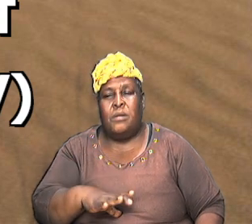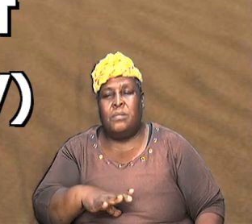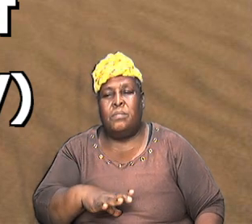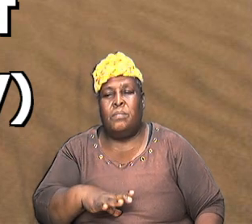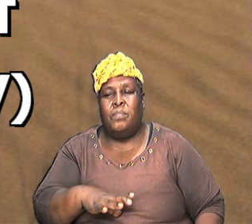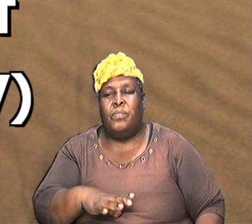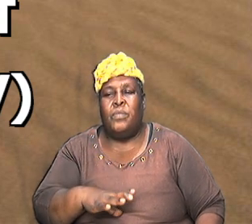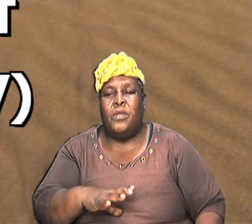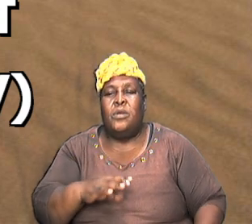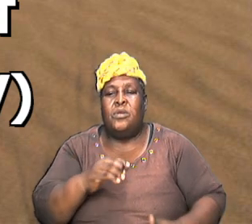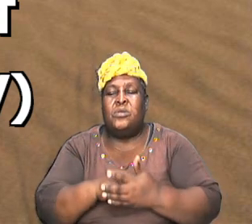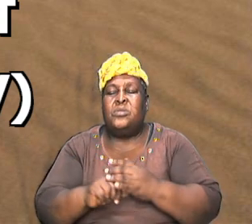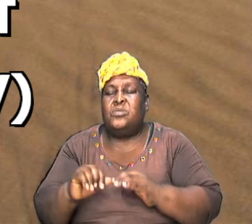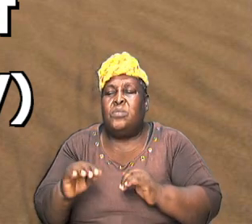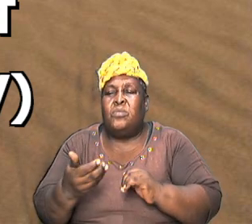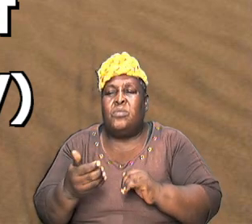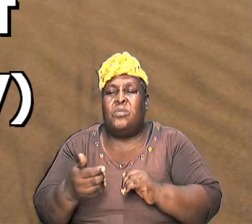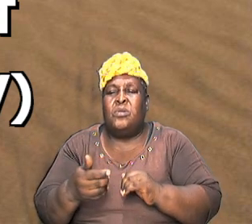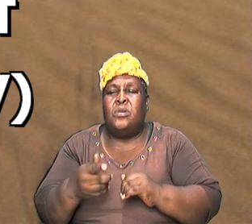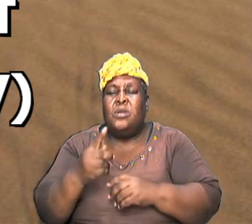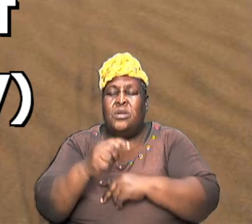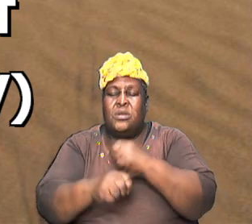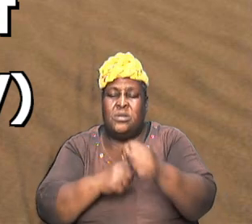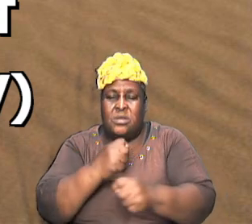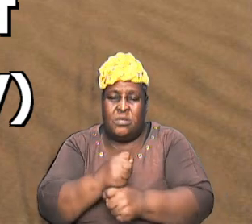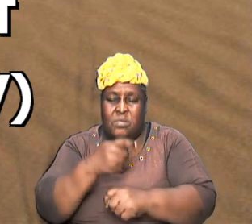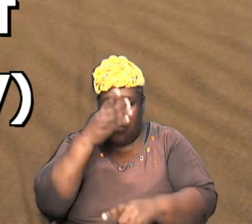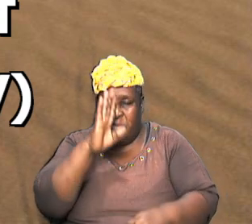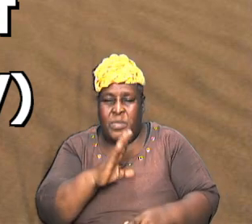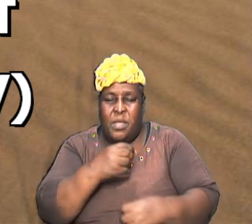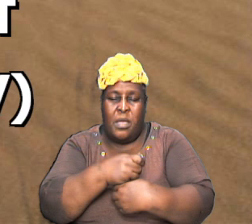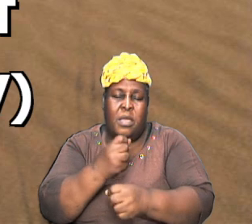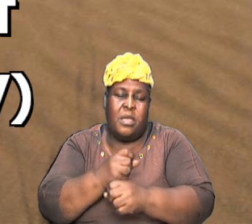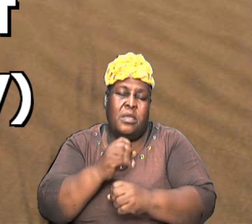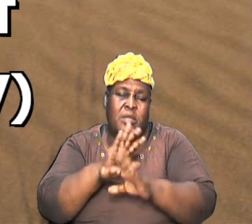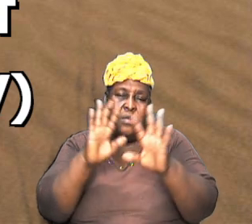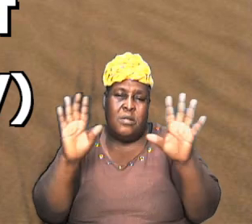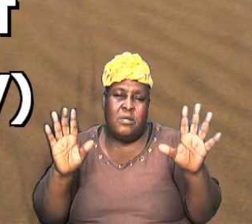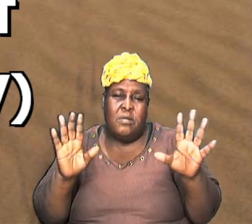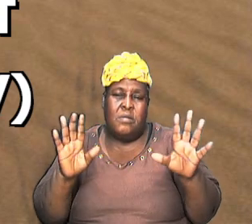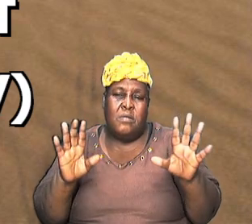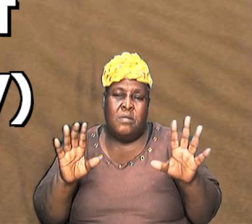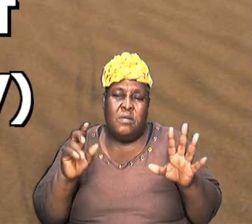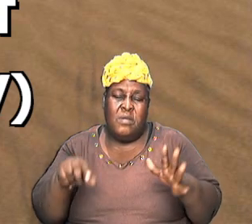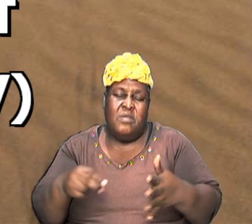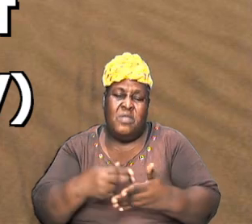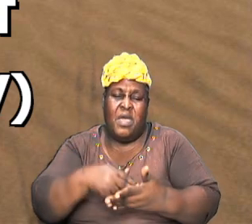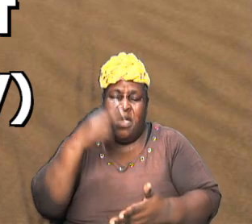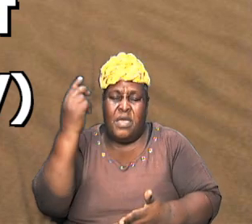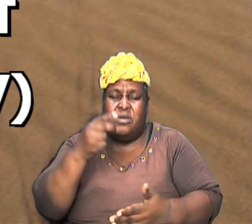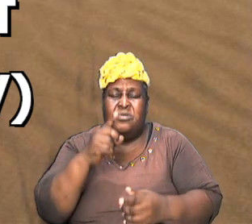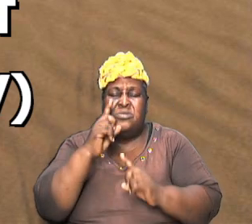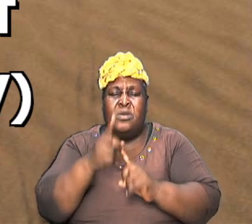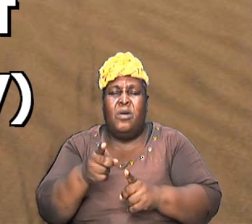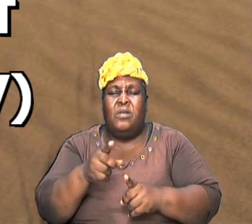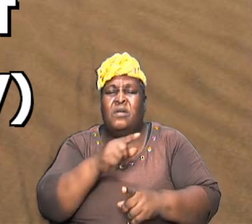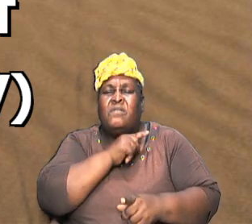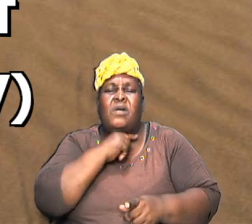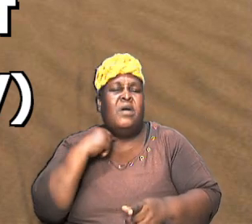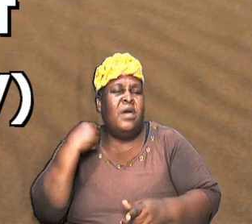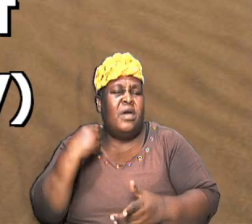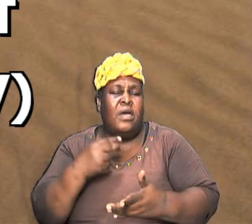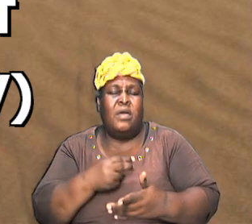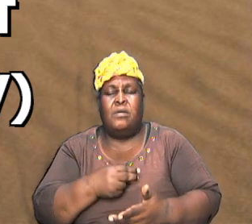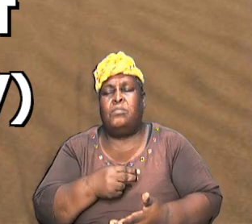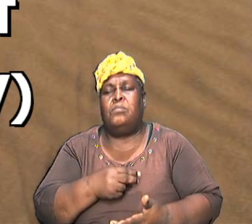a theophany of God making it clear that this is the highest order of high priesthood and Jesus